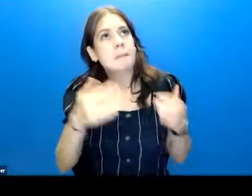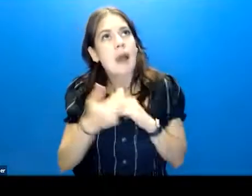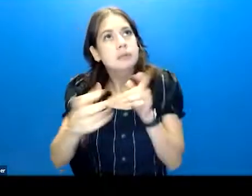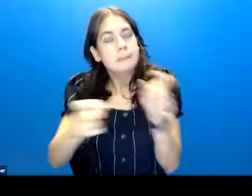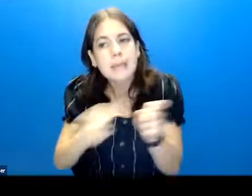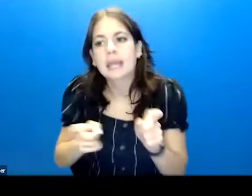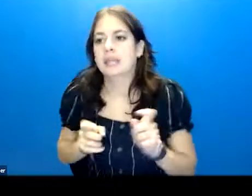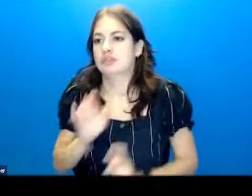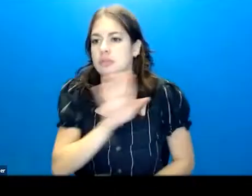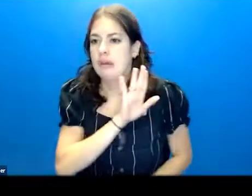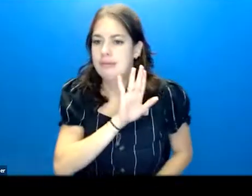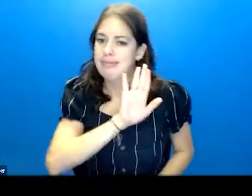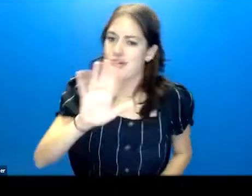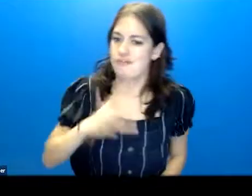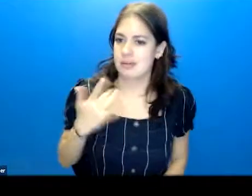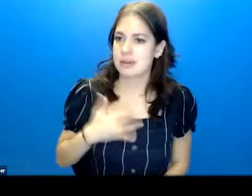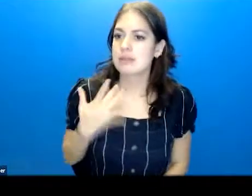how they're feeling.